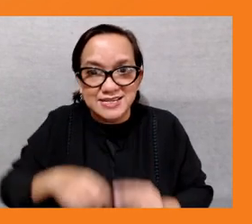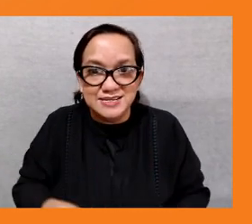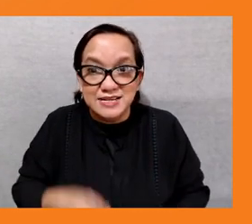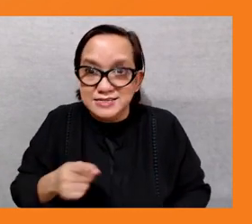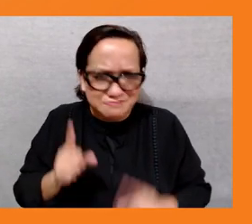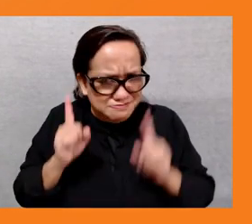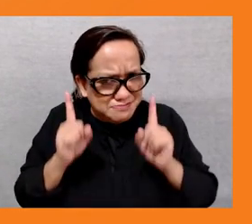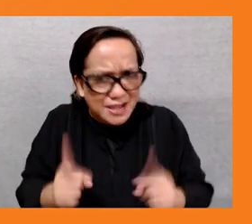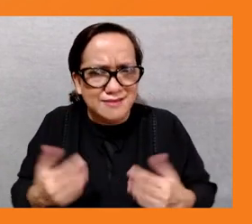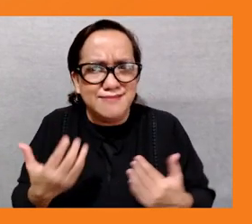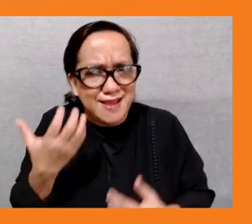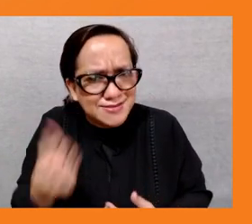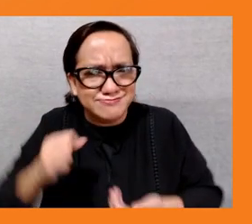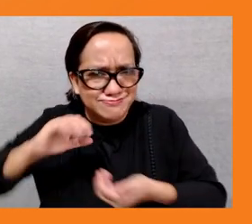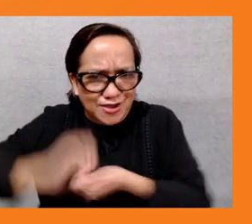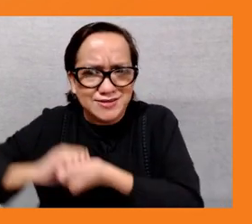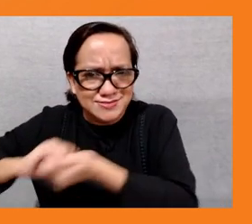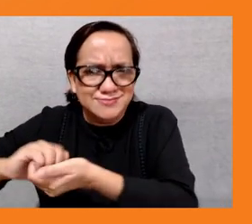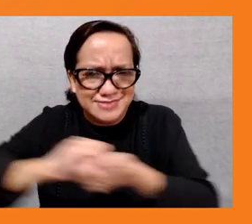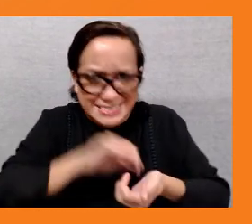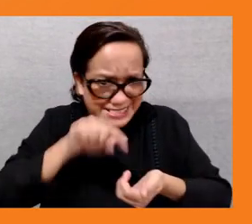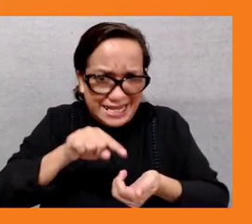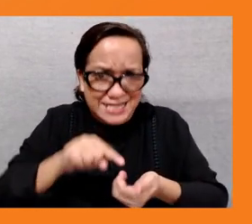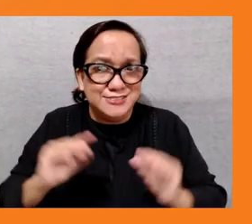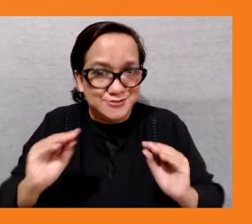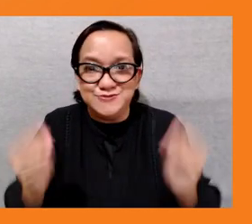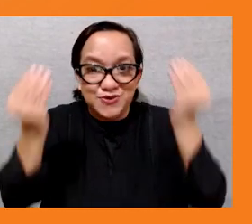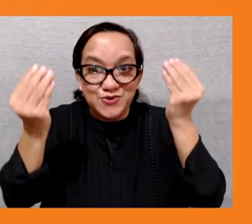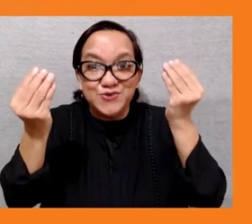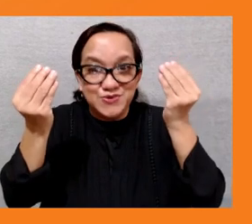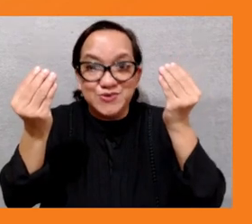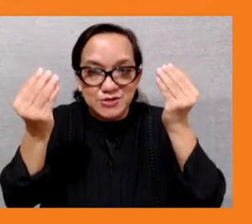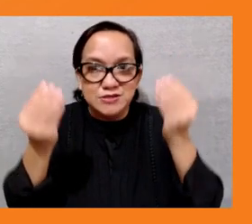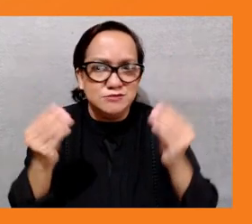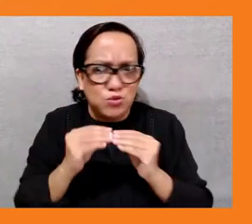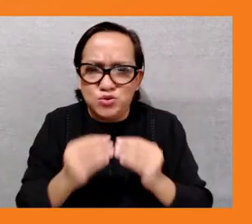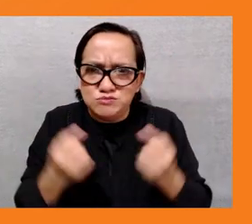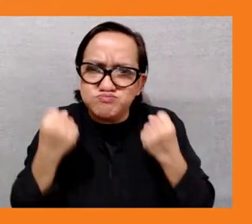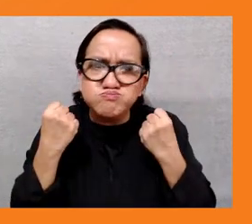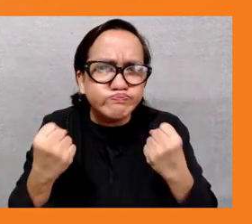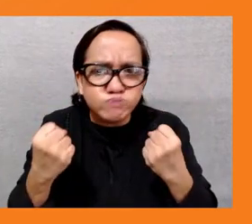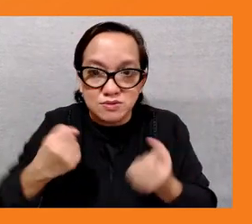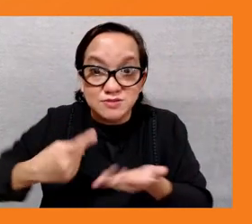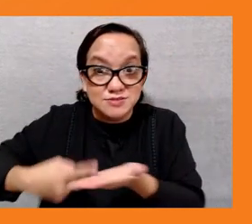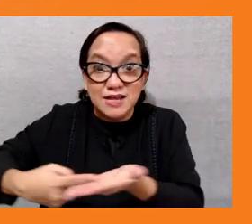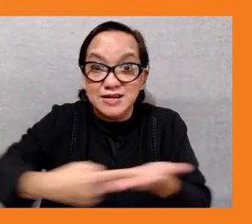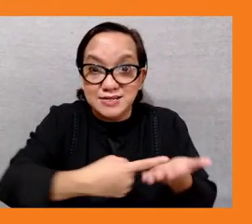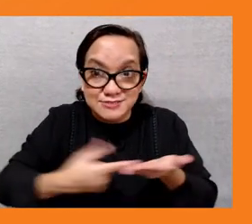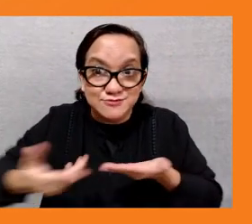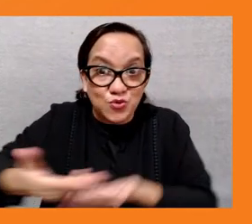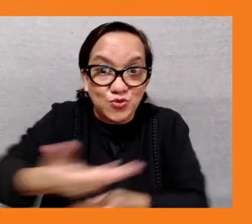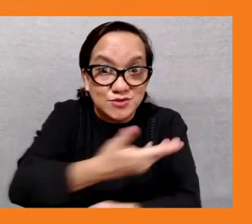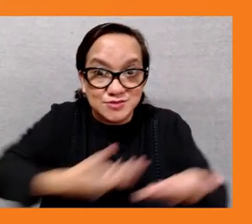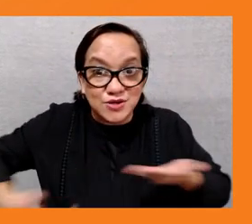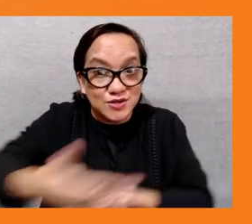in meaningful uh discussions such as the one we're having today and then we transition into uh